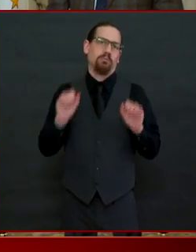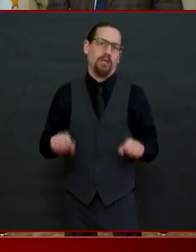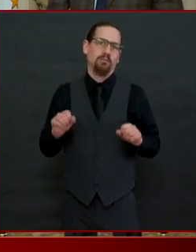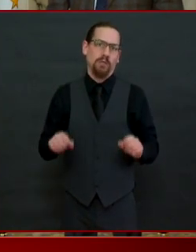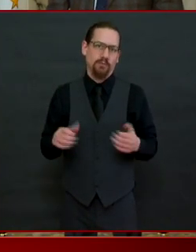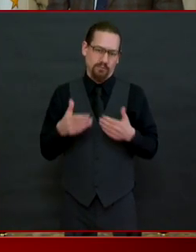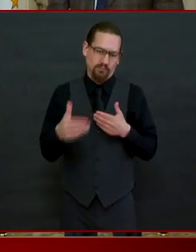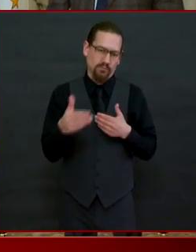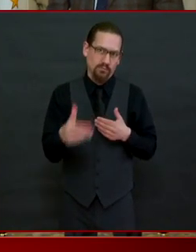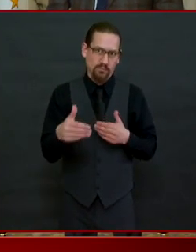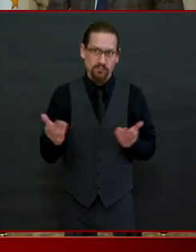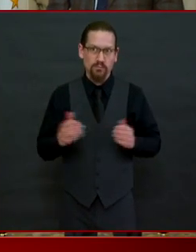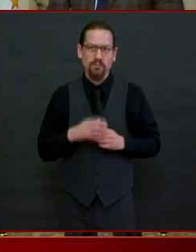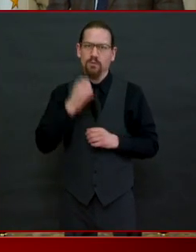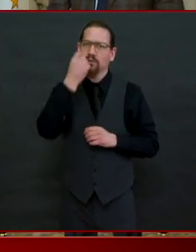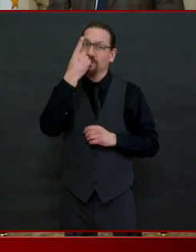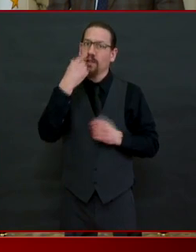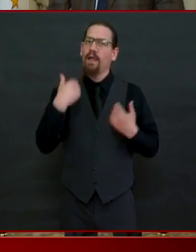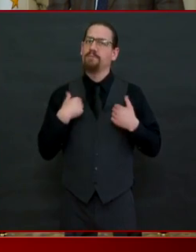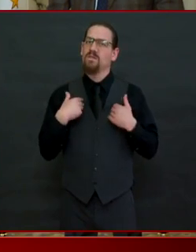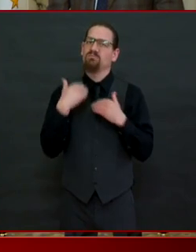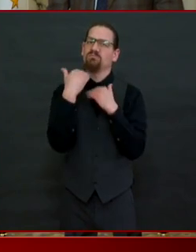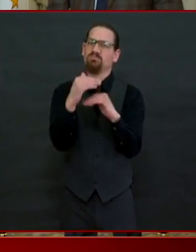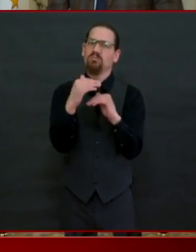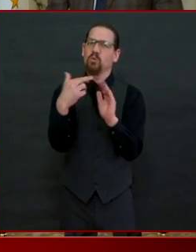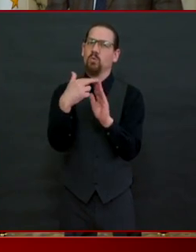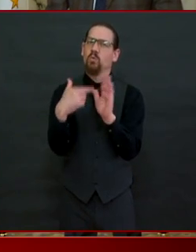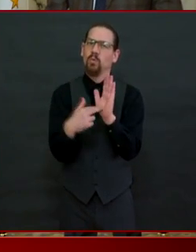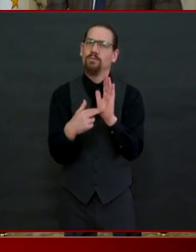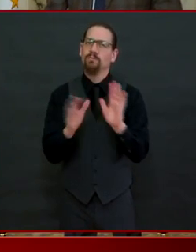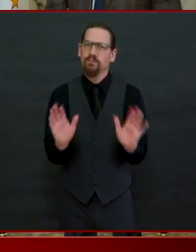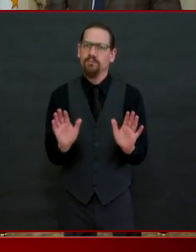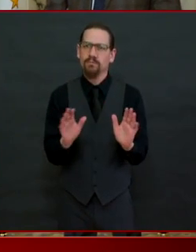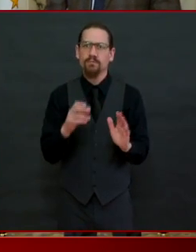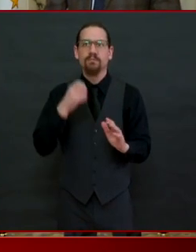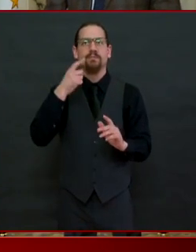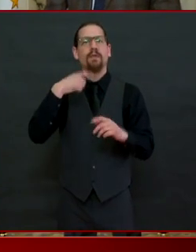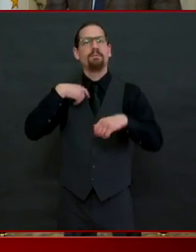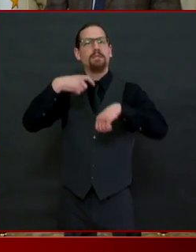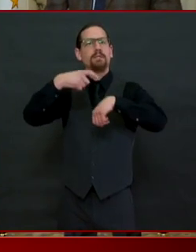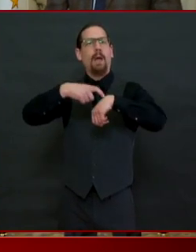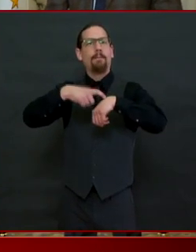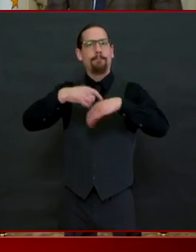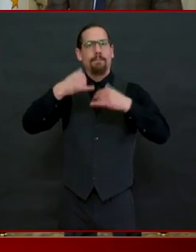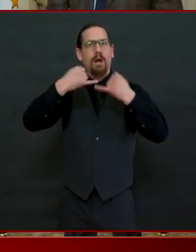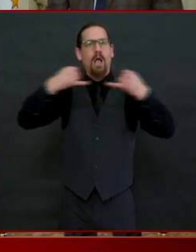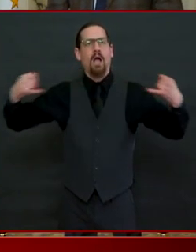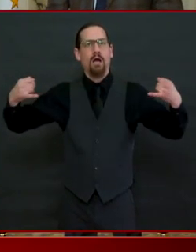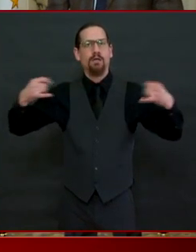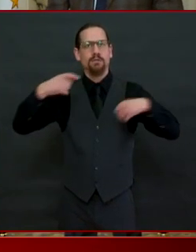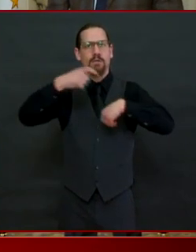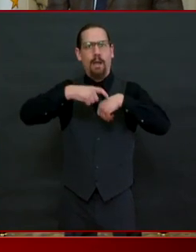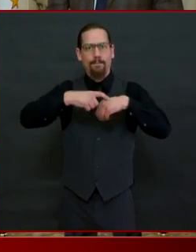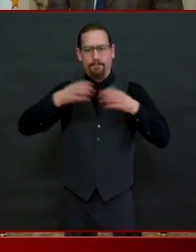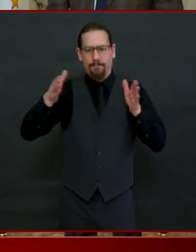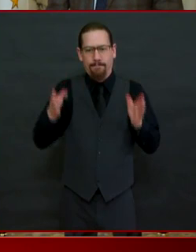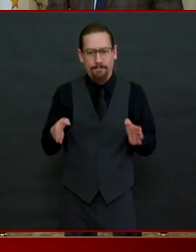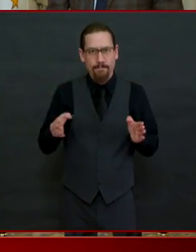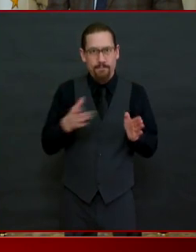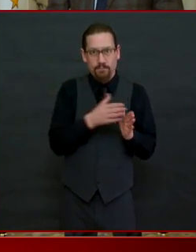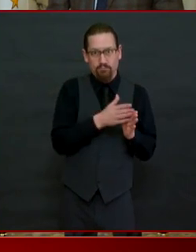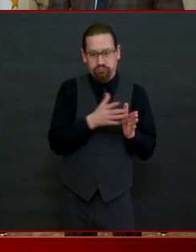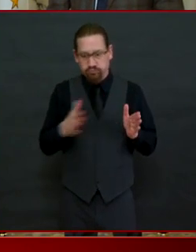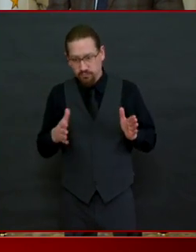industry by industry in phases and we're going to have a lot more to say about that every day next week